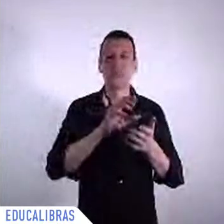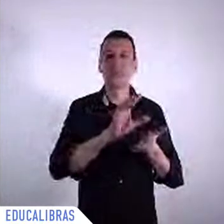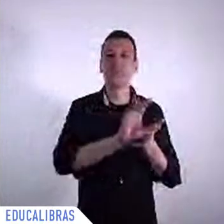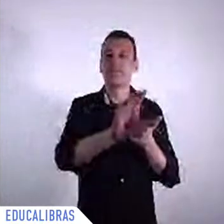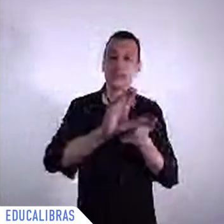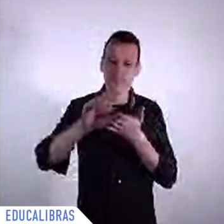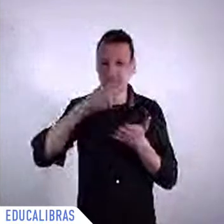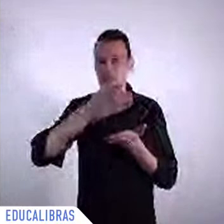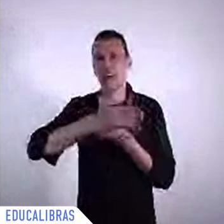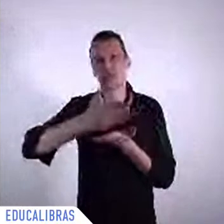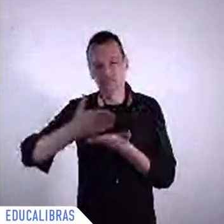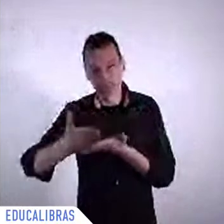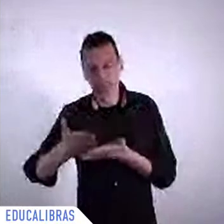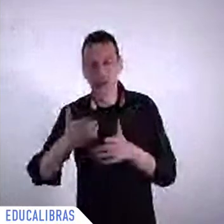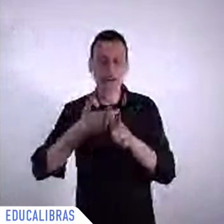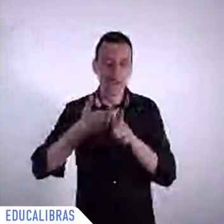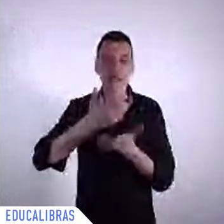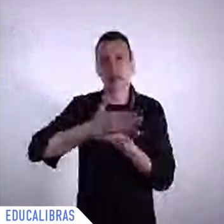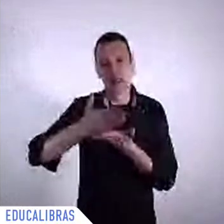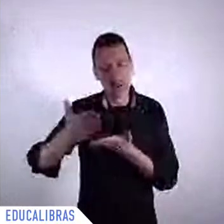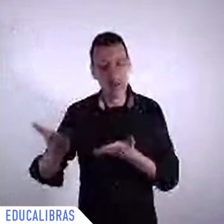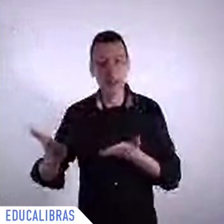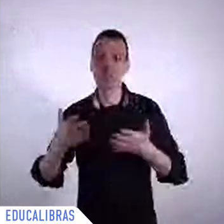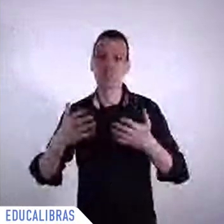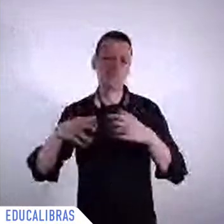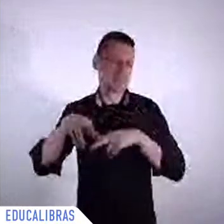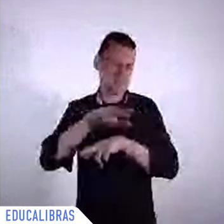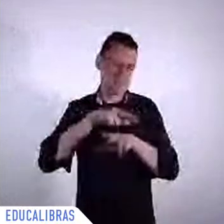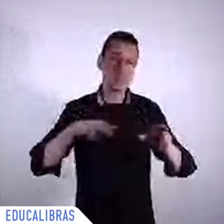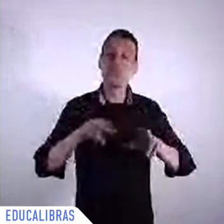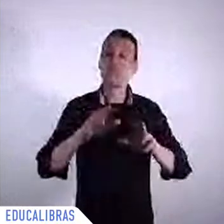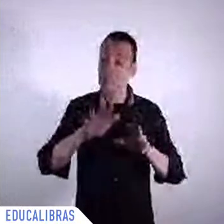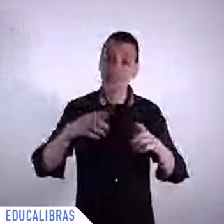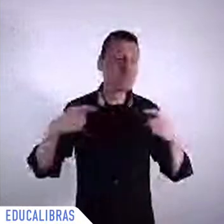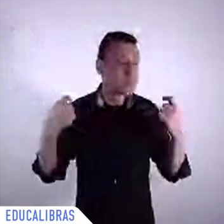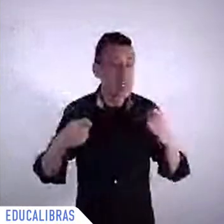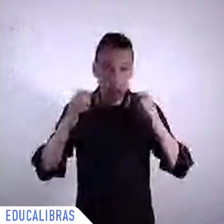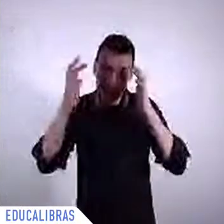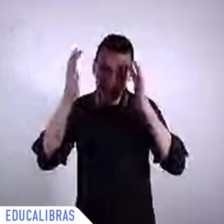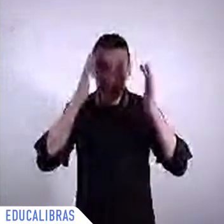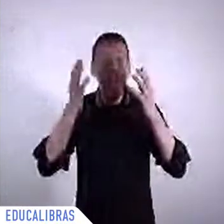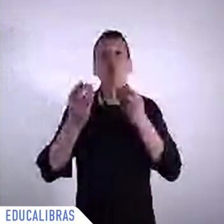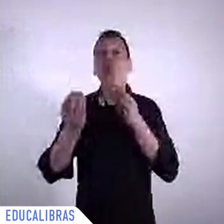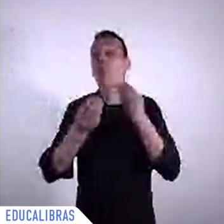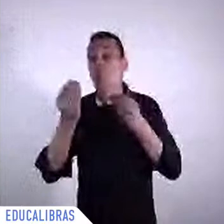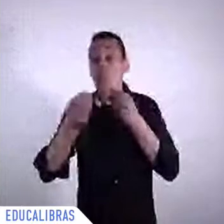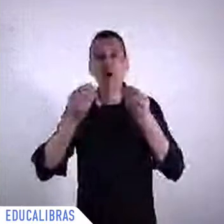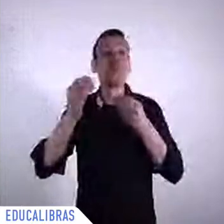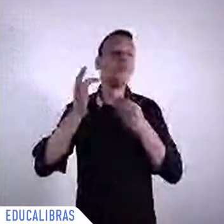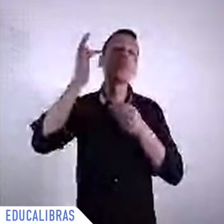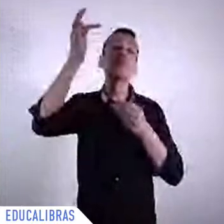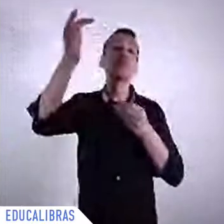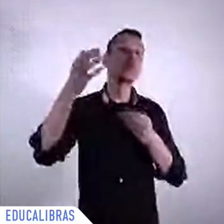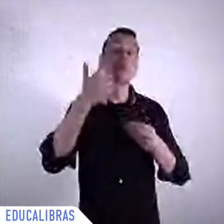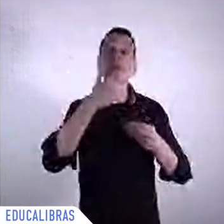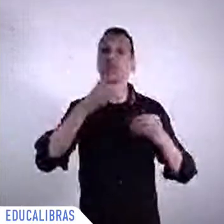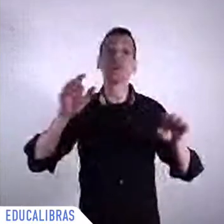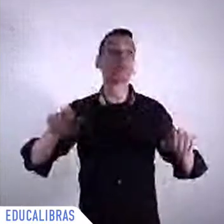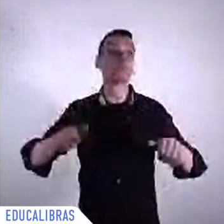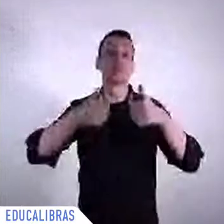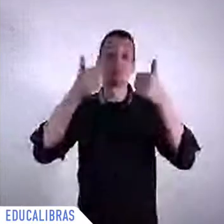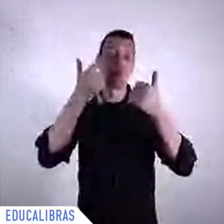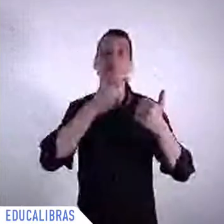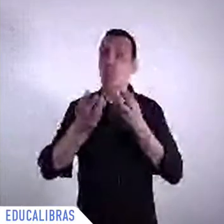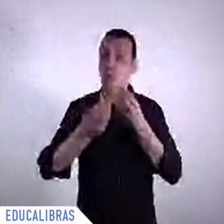the medium and the long term how do we promote sustainable development how do we build a better future and